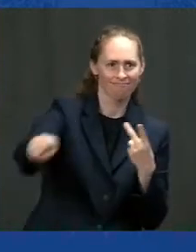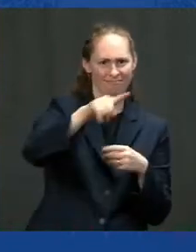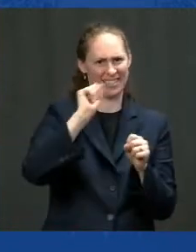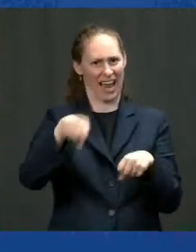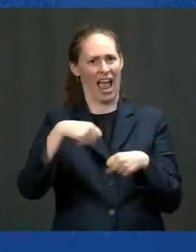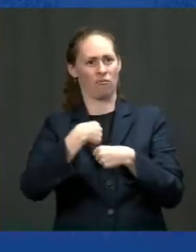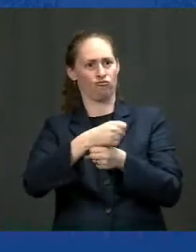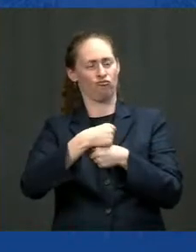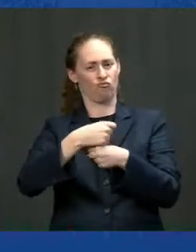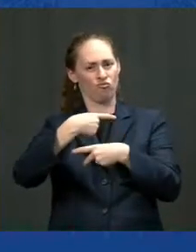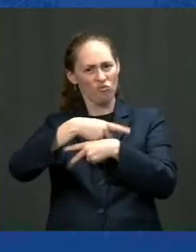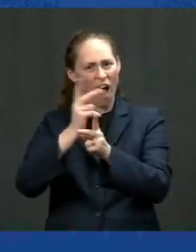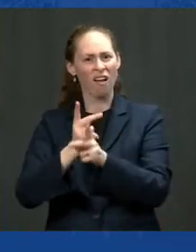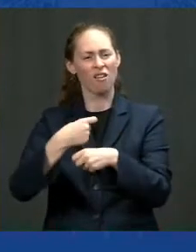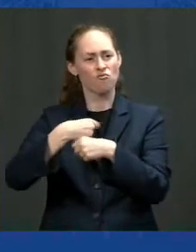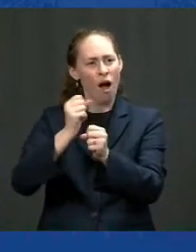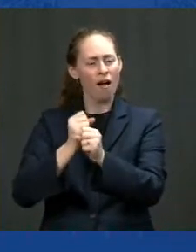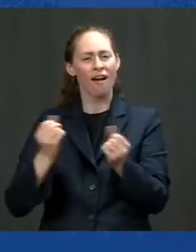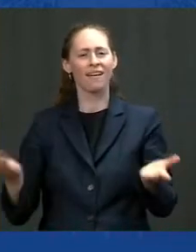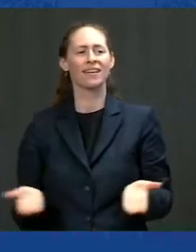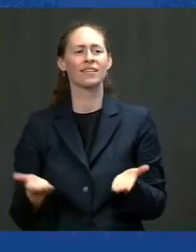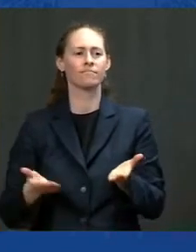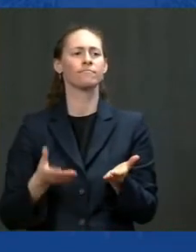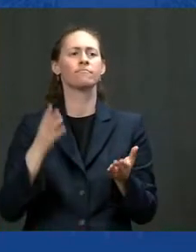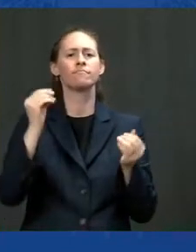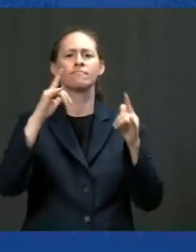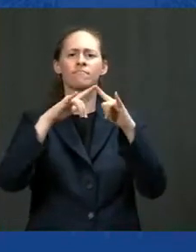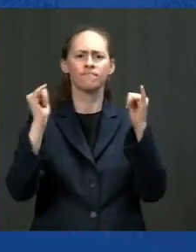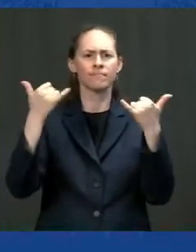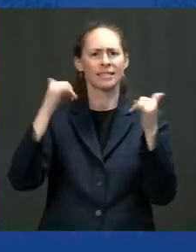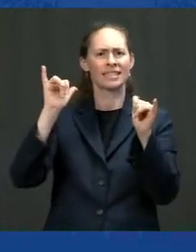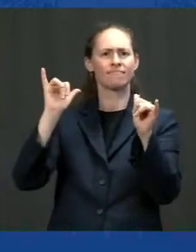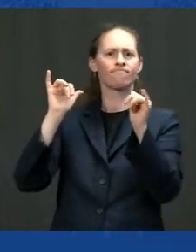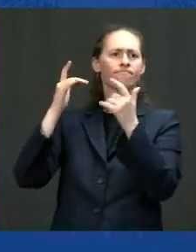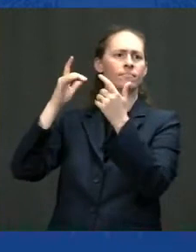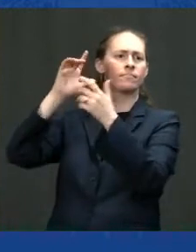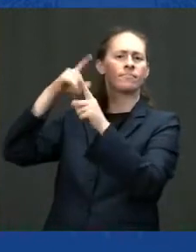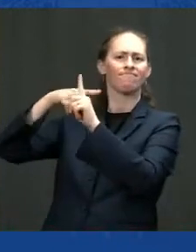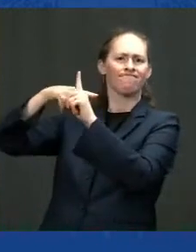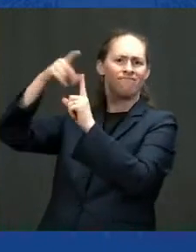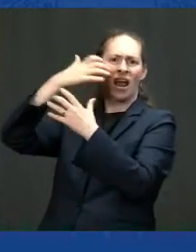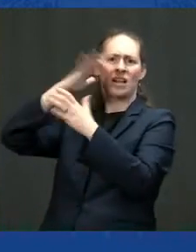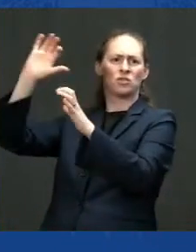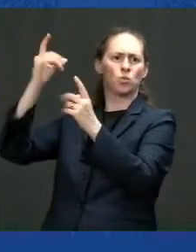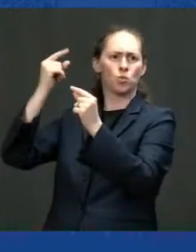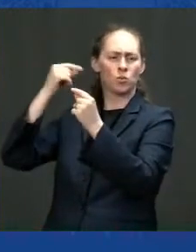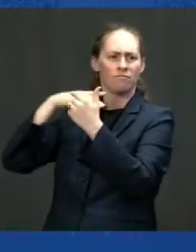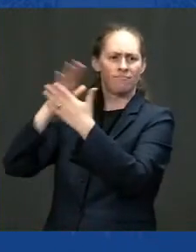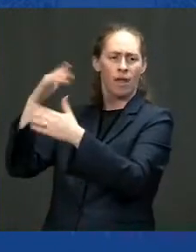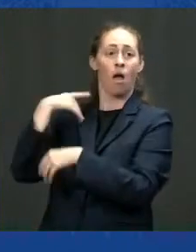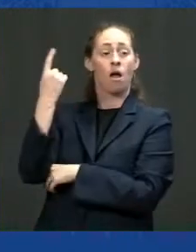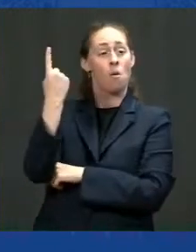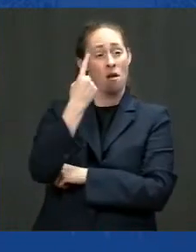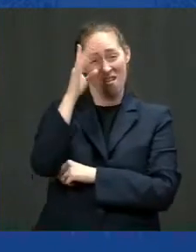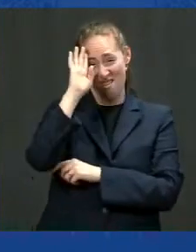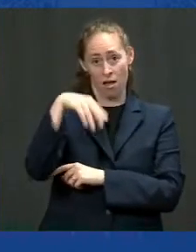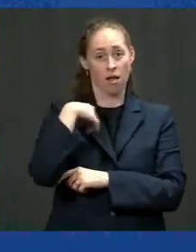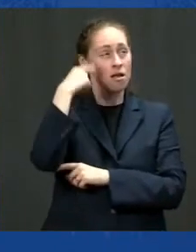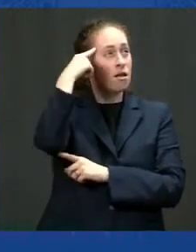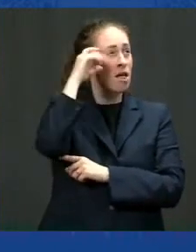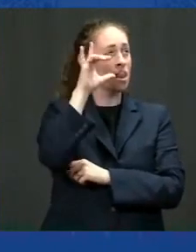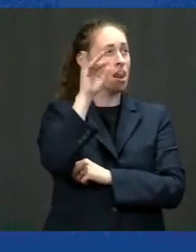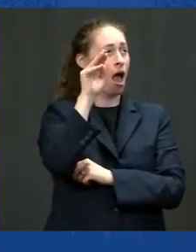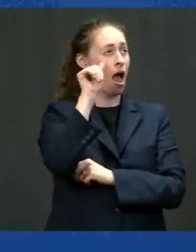fighting climate change. That's why, when I hear climate change, I think jobs, our manufacturing future, our